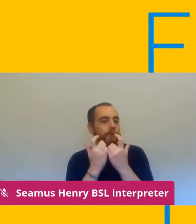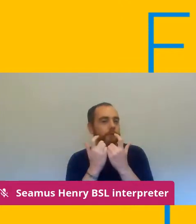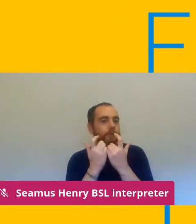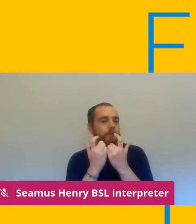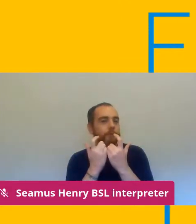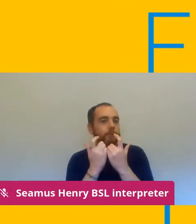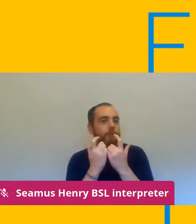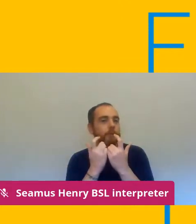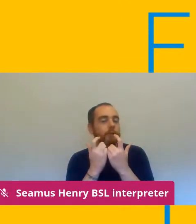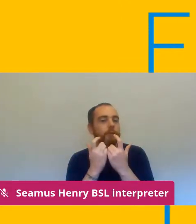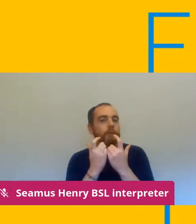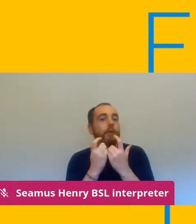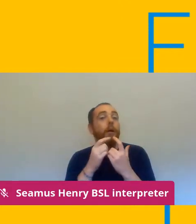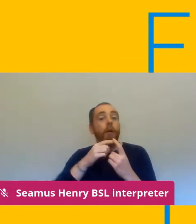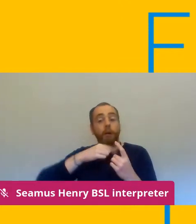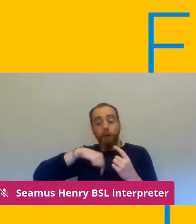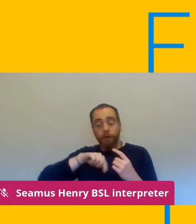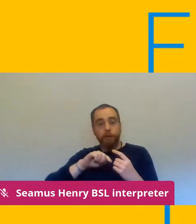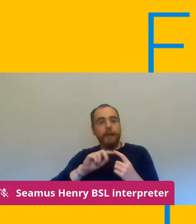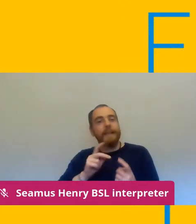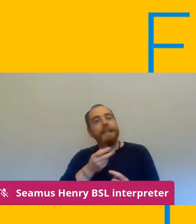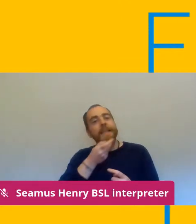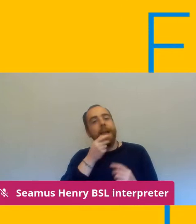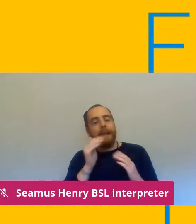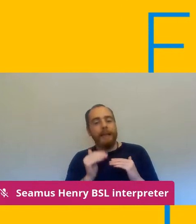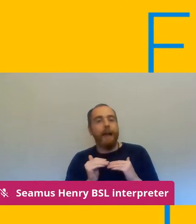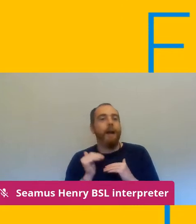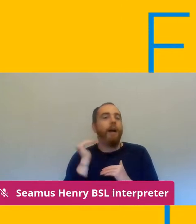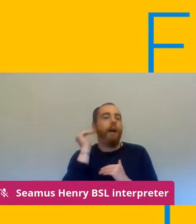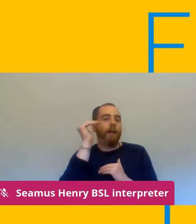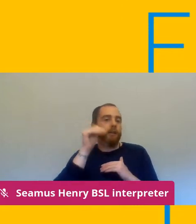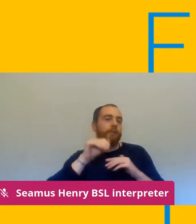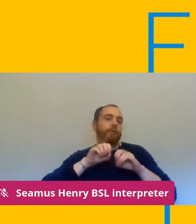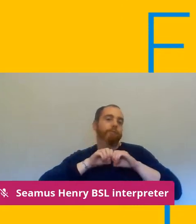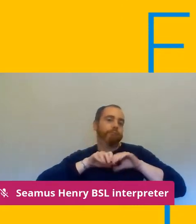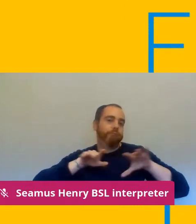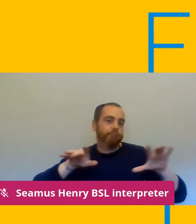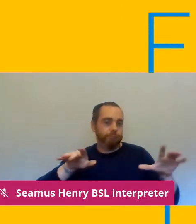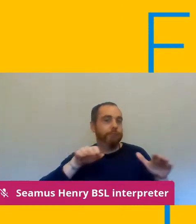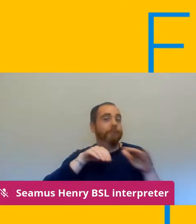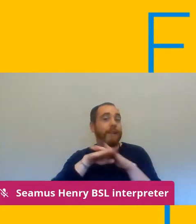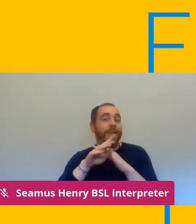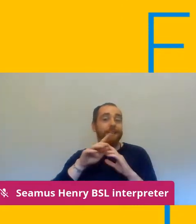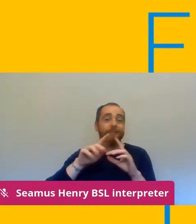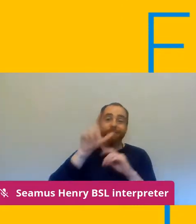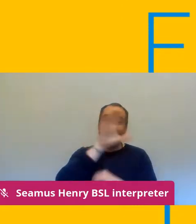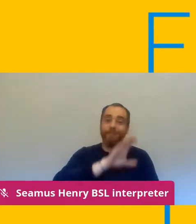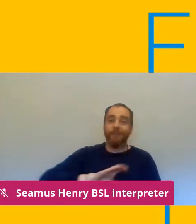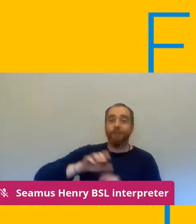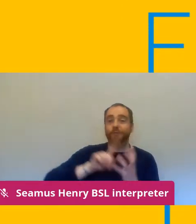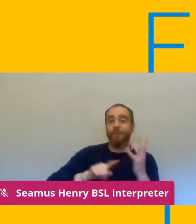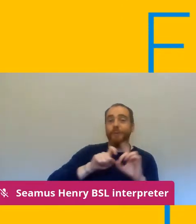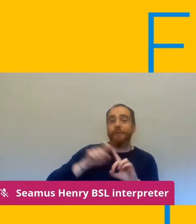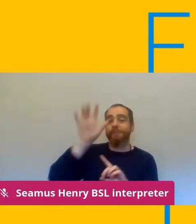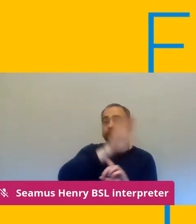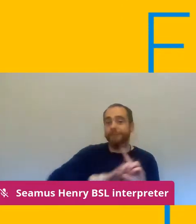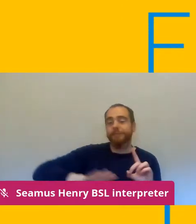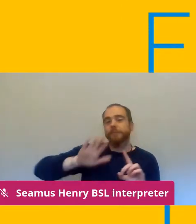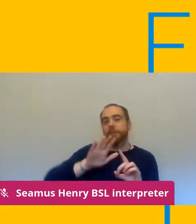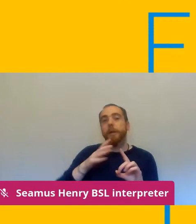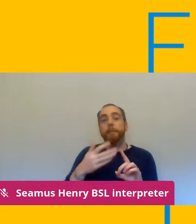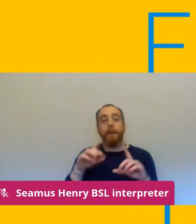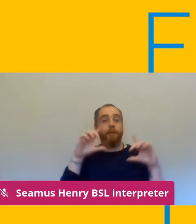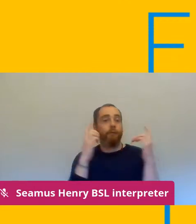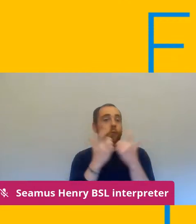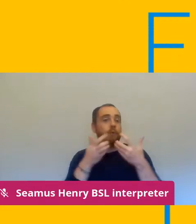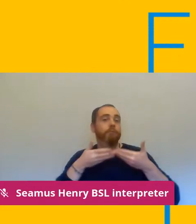second highest rates of infection in the country um we opened to students on monday so we were having full face-to-face delivery there